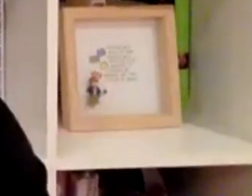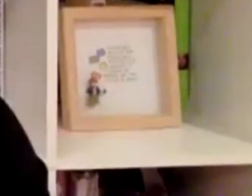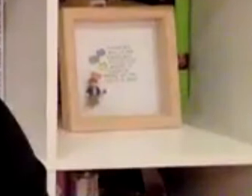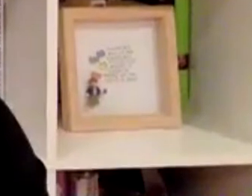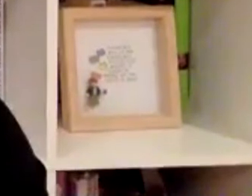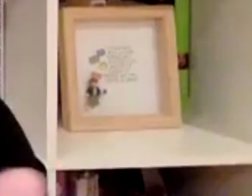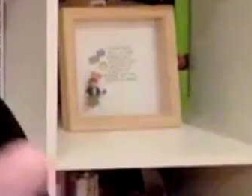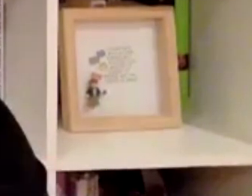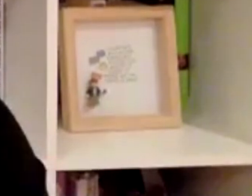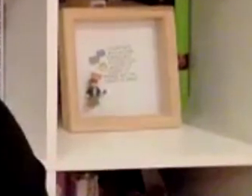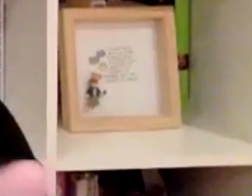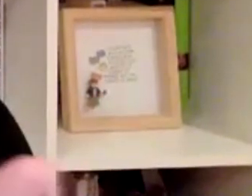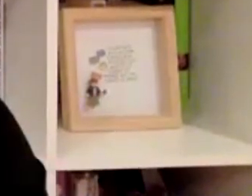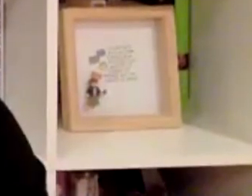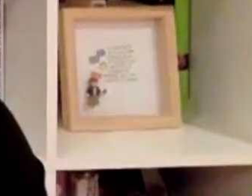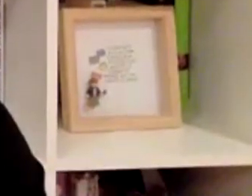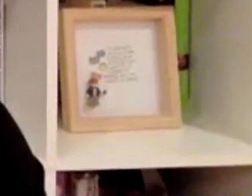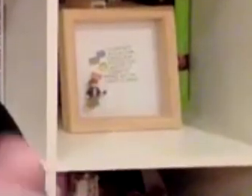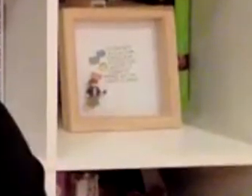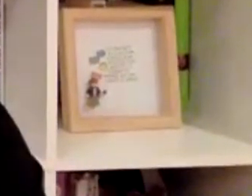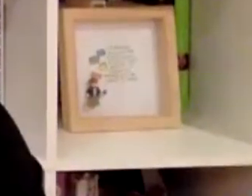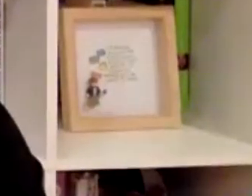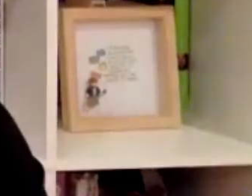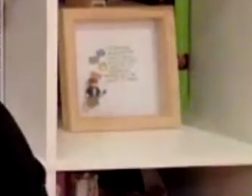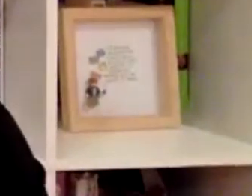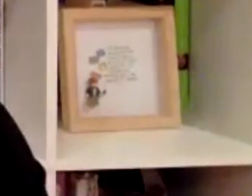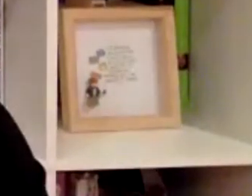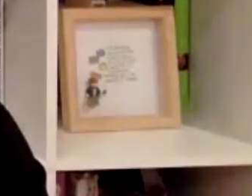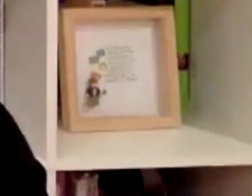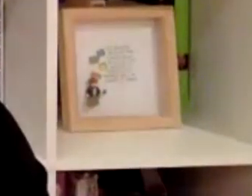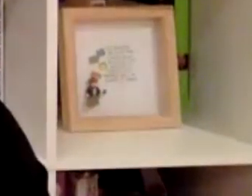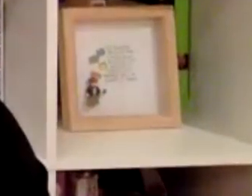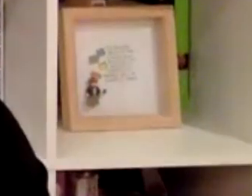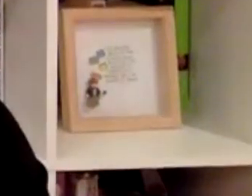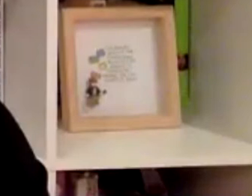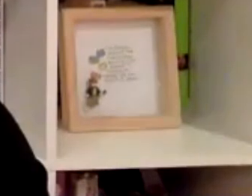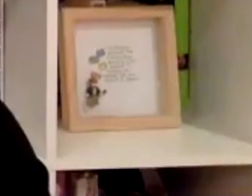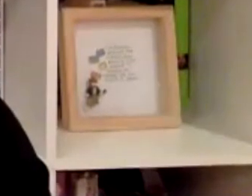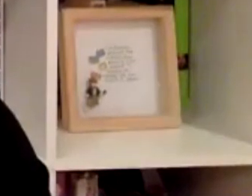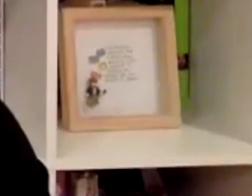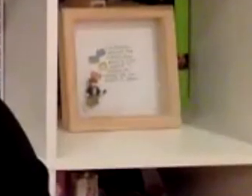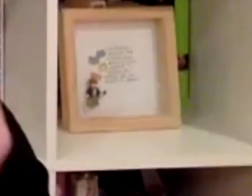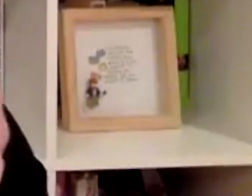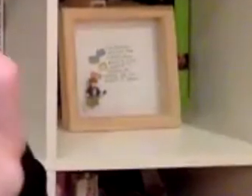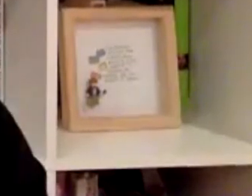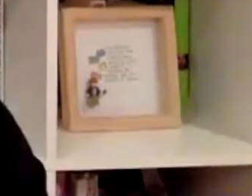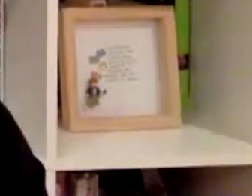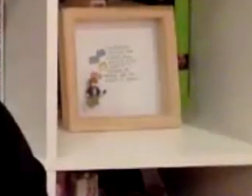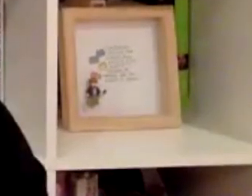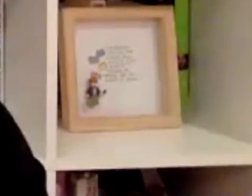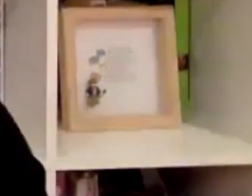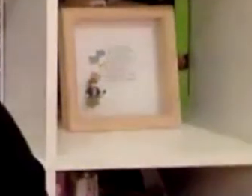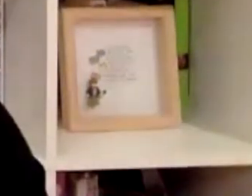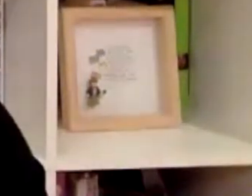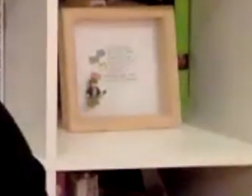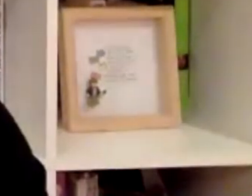child in the school and try and again work that into their daily daily uh routines so like tommy will have movement